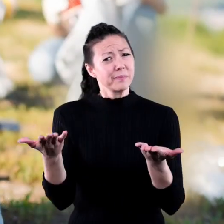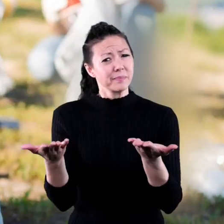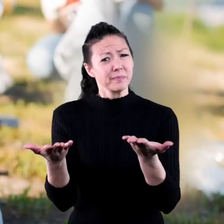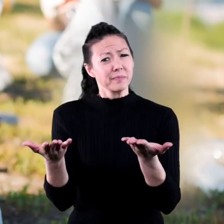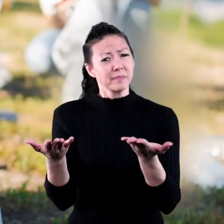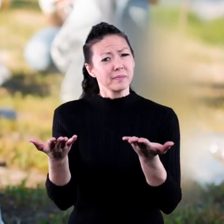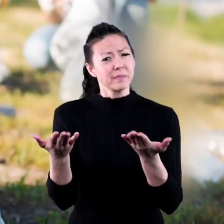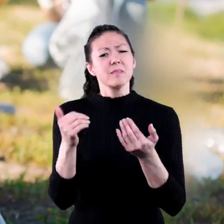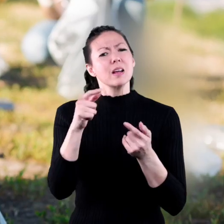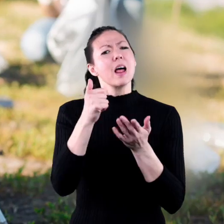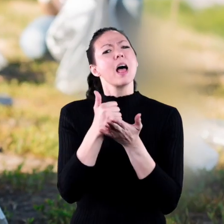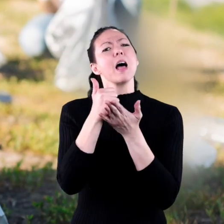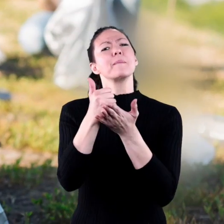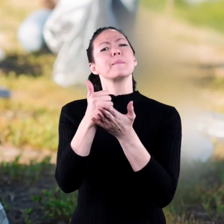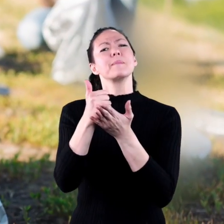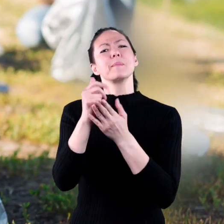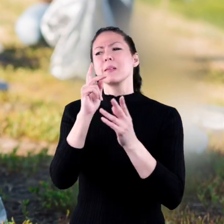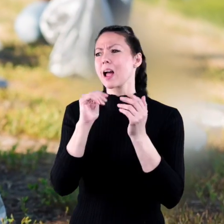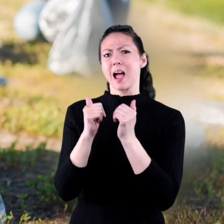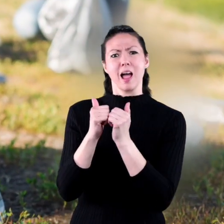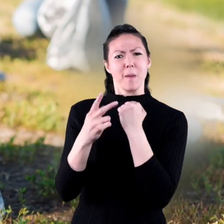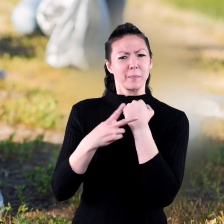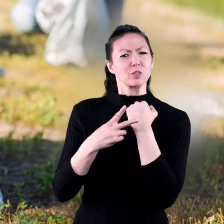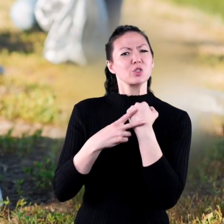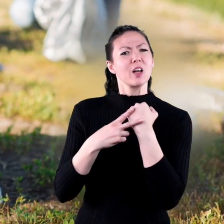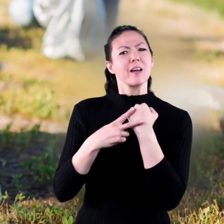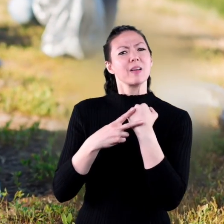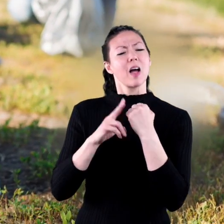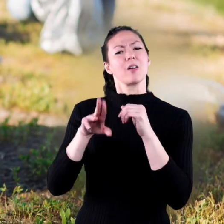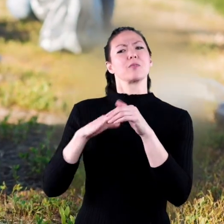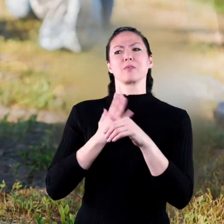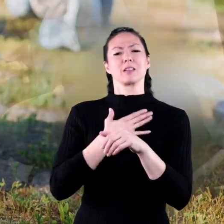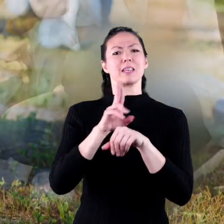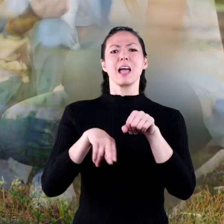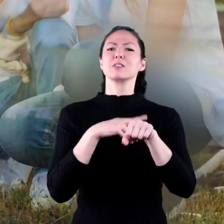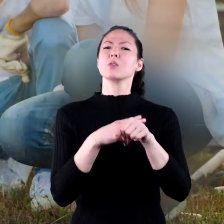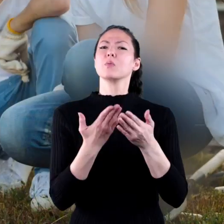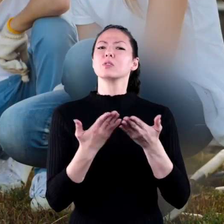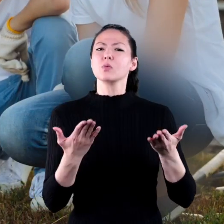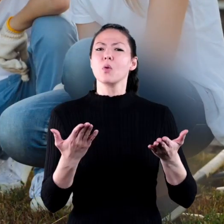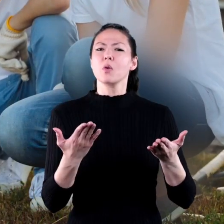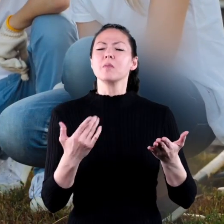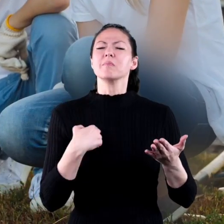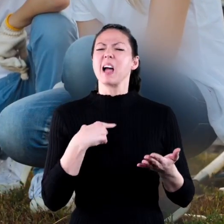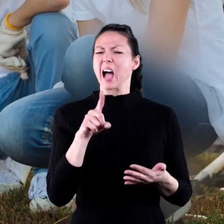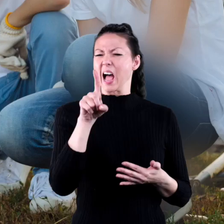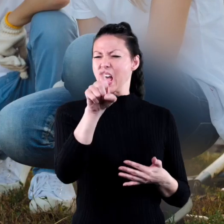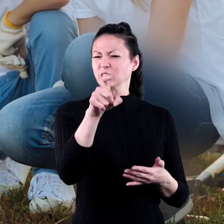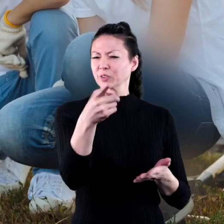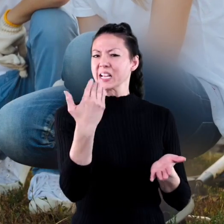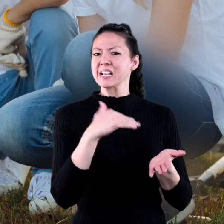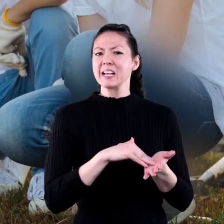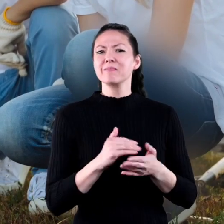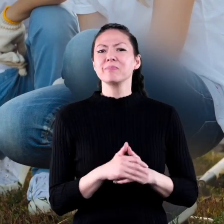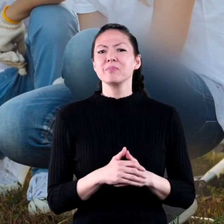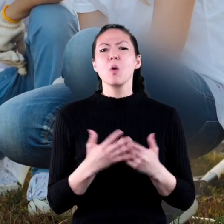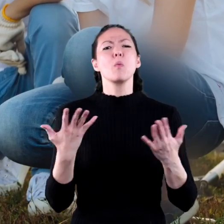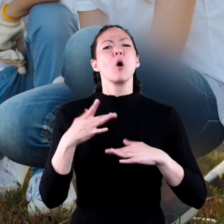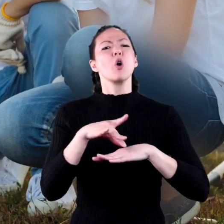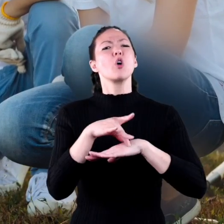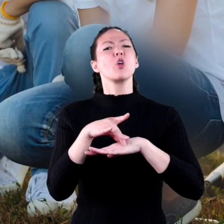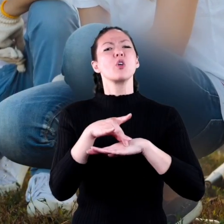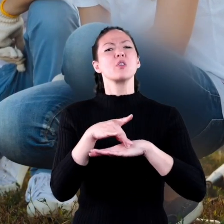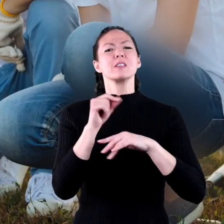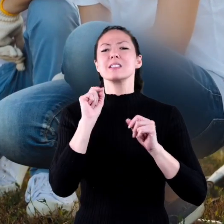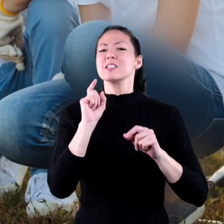Can you help? What can you do to help preserve our natural resources? And let me ask you again, what on this earth